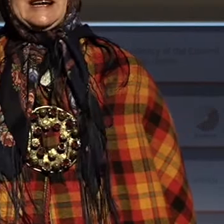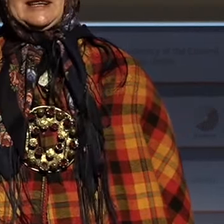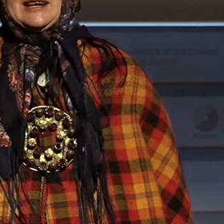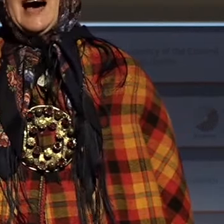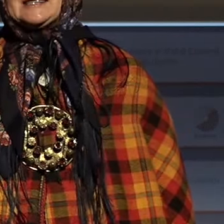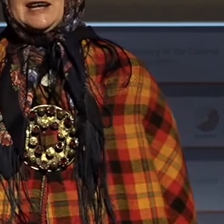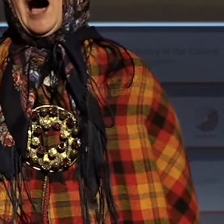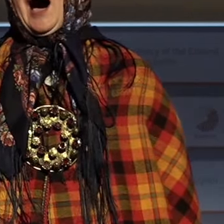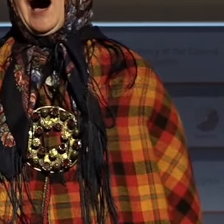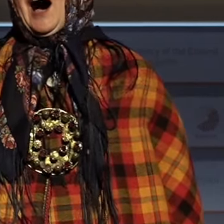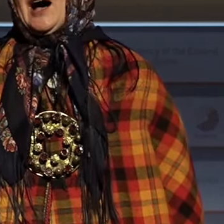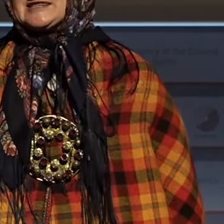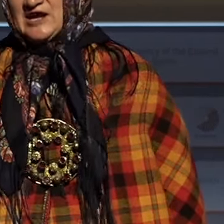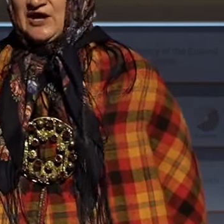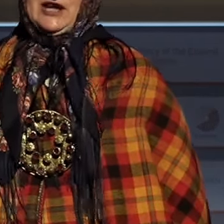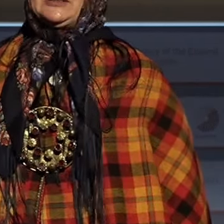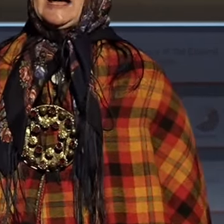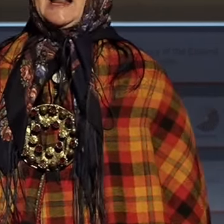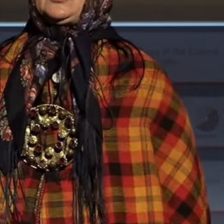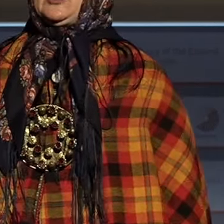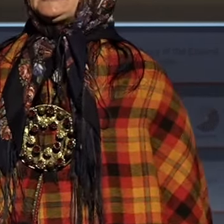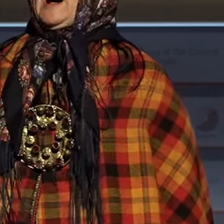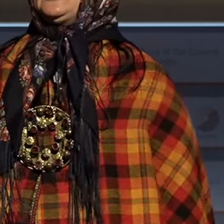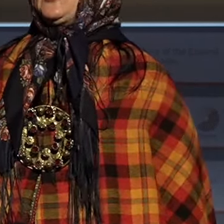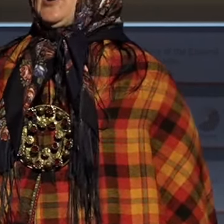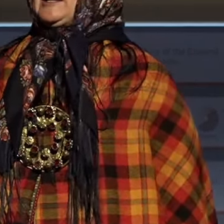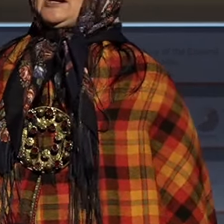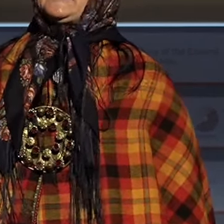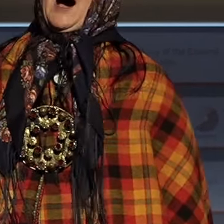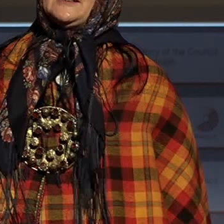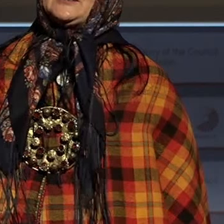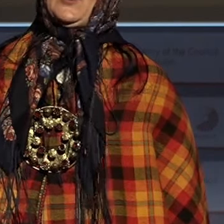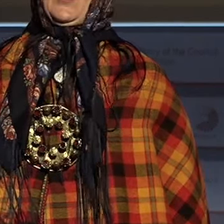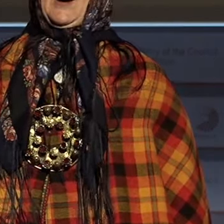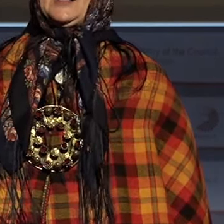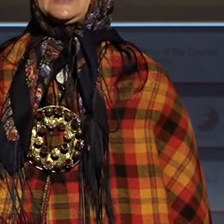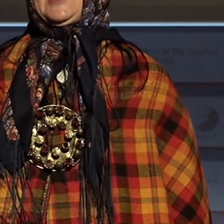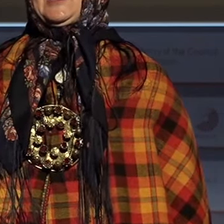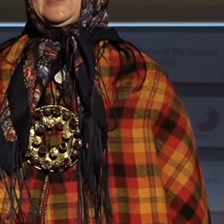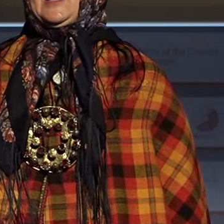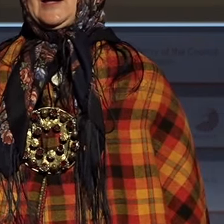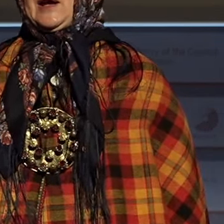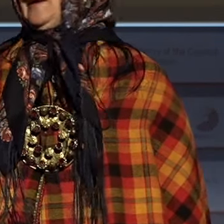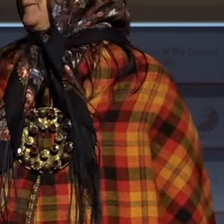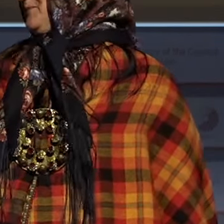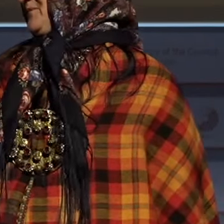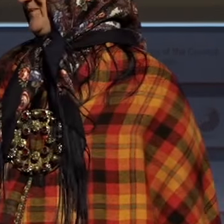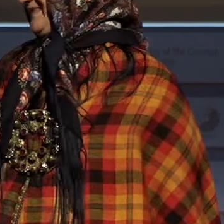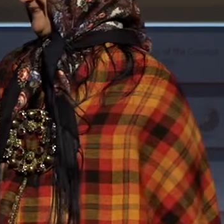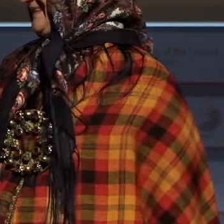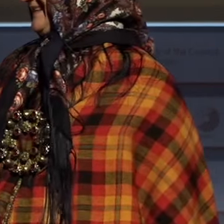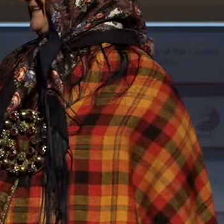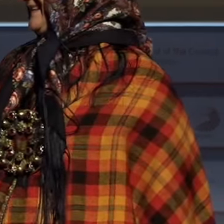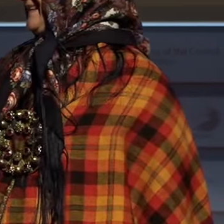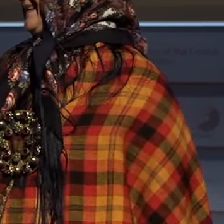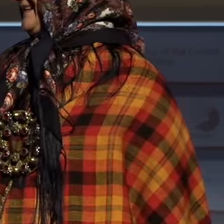puisīti gan zināsi internetu izmantoti, izmantoti Reci